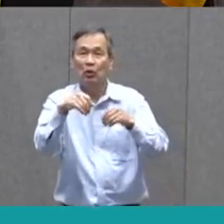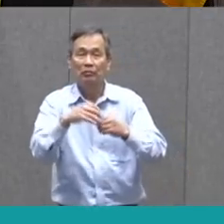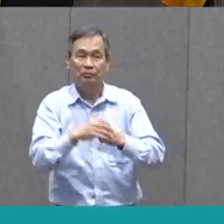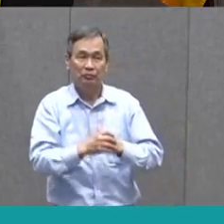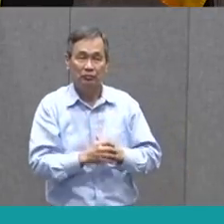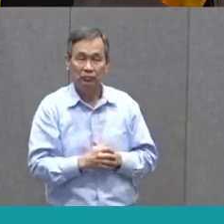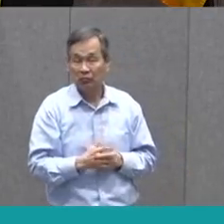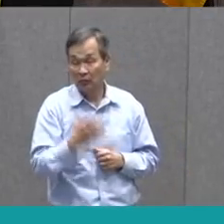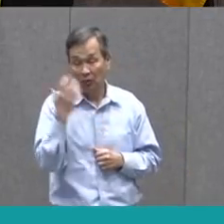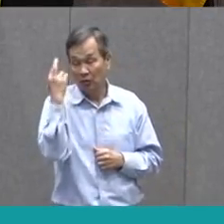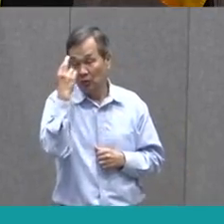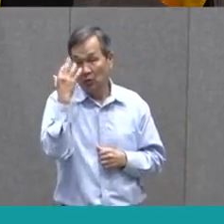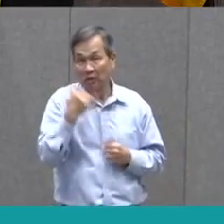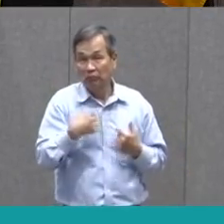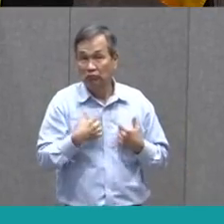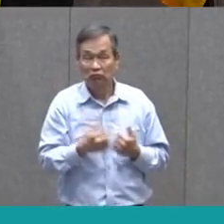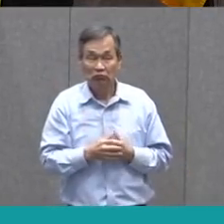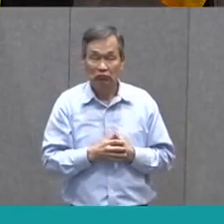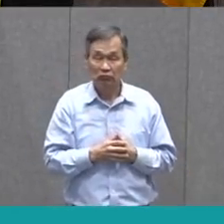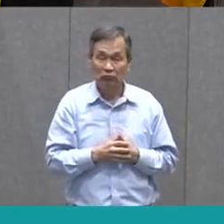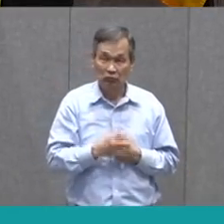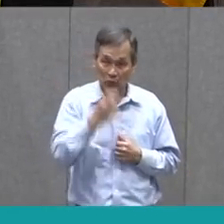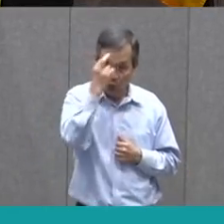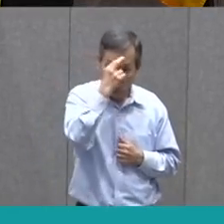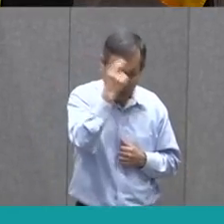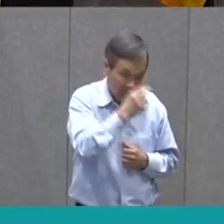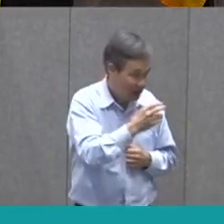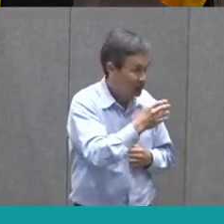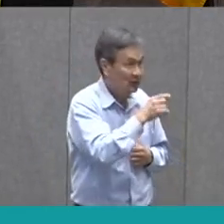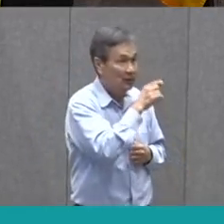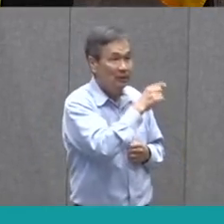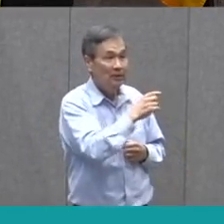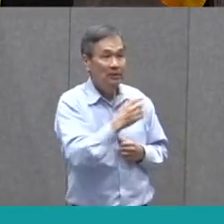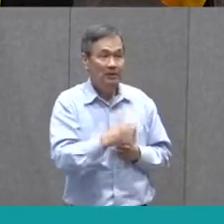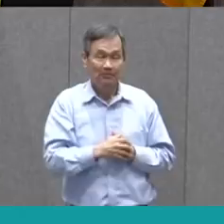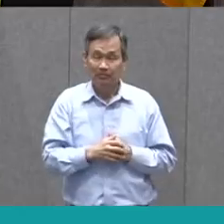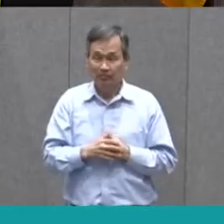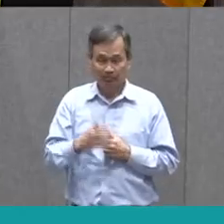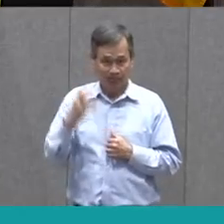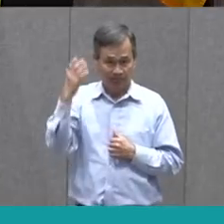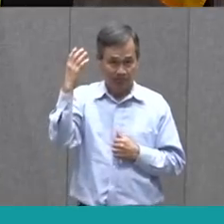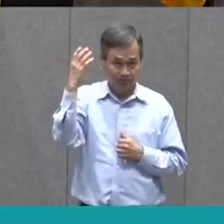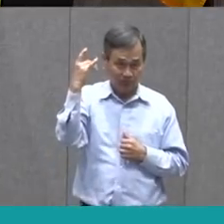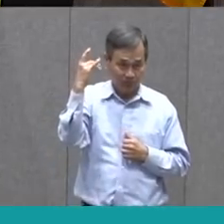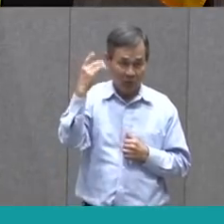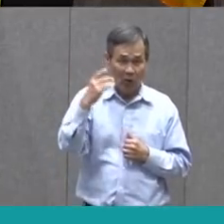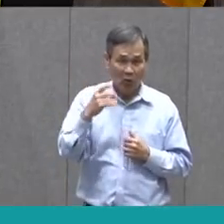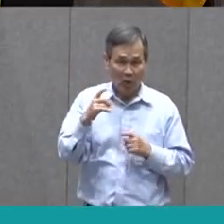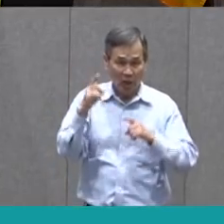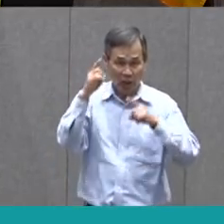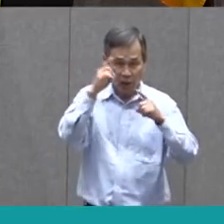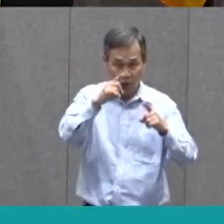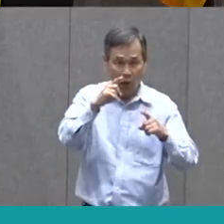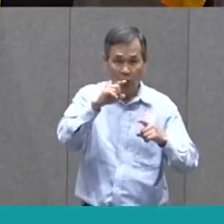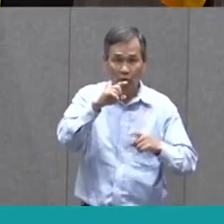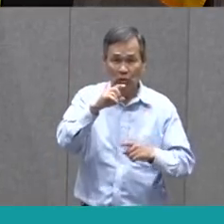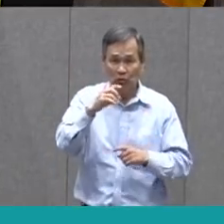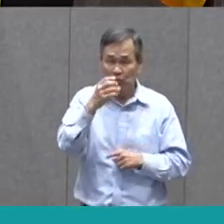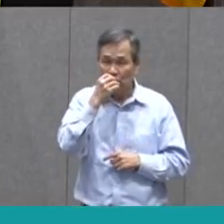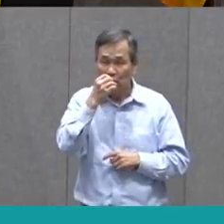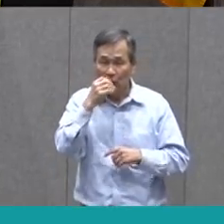That's a reason, right? Why do I need to go to the grocery store? Because, believe it or not,